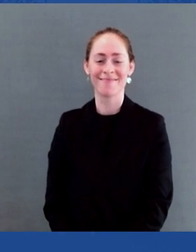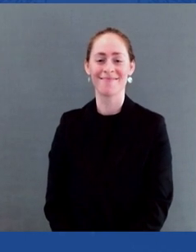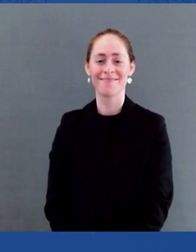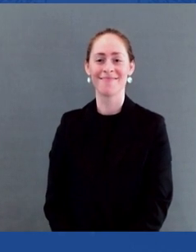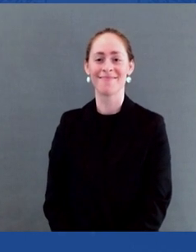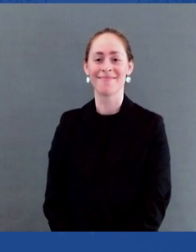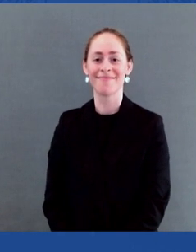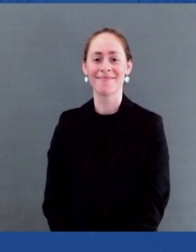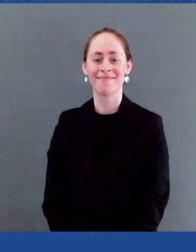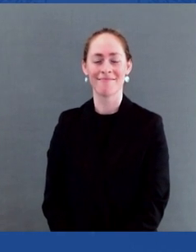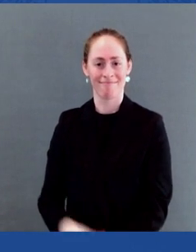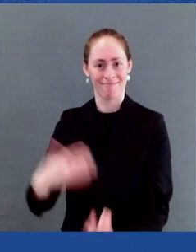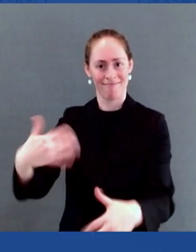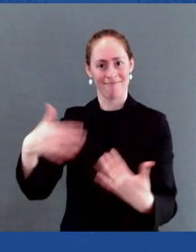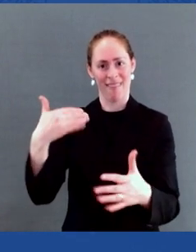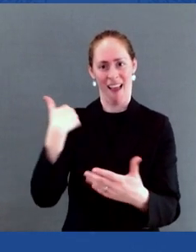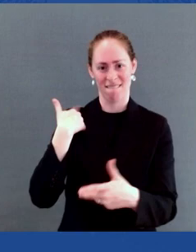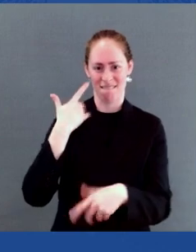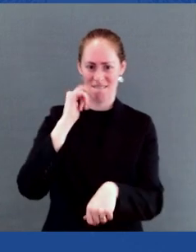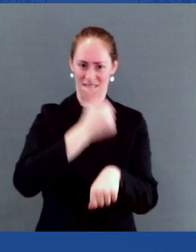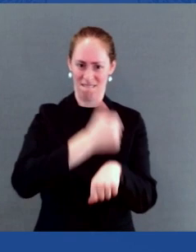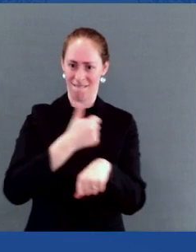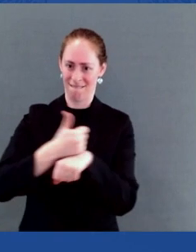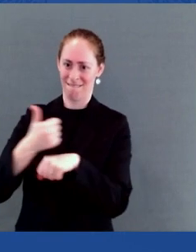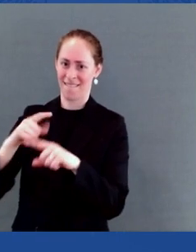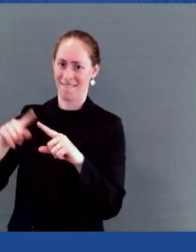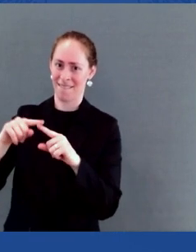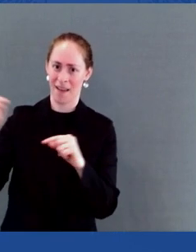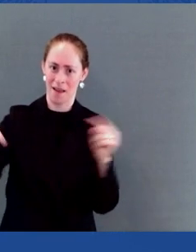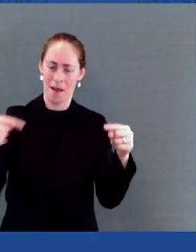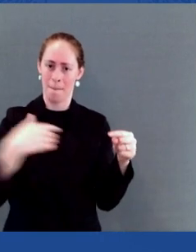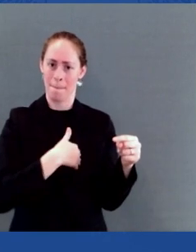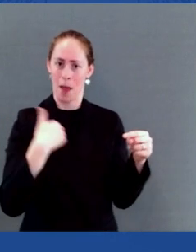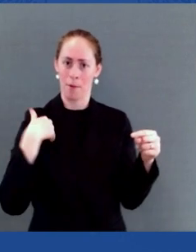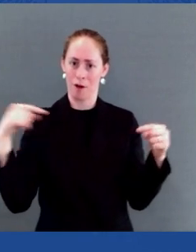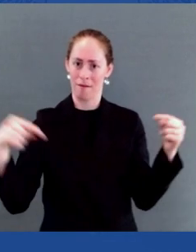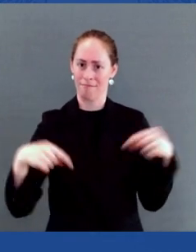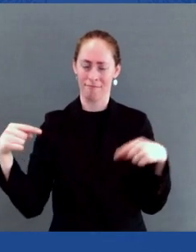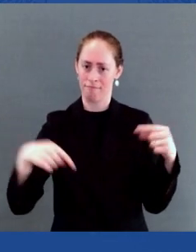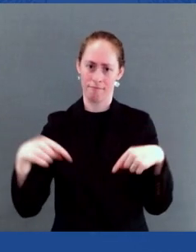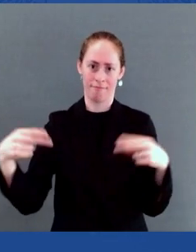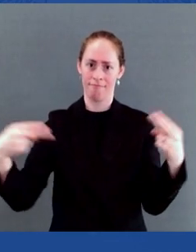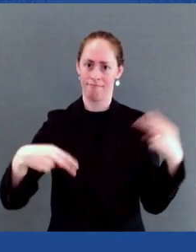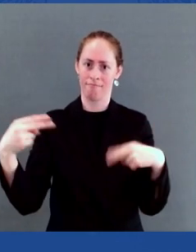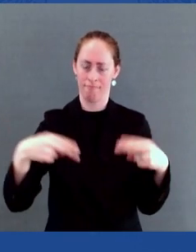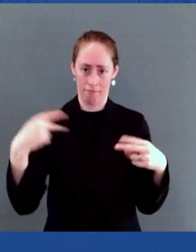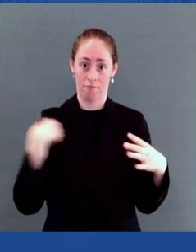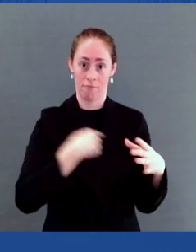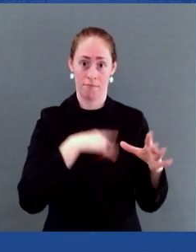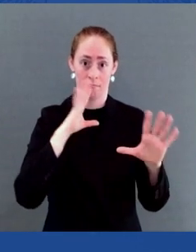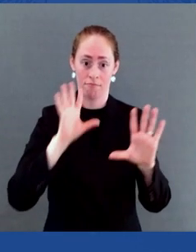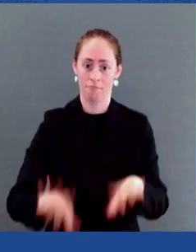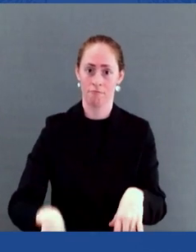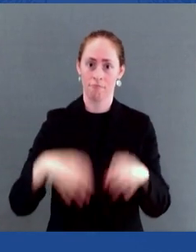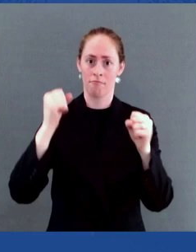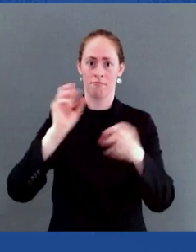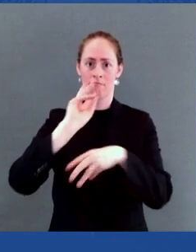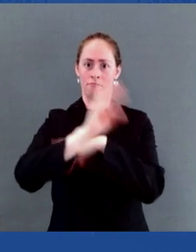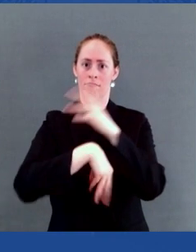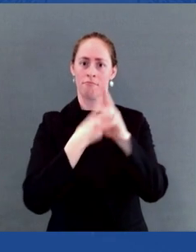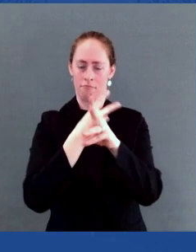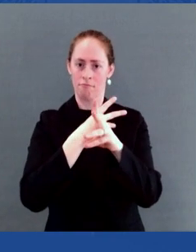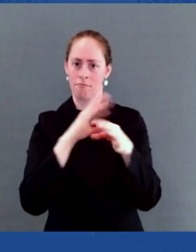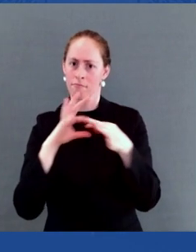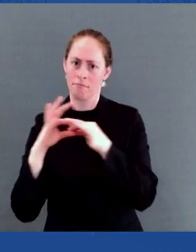And the United States is looking forward to hosting the Global Fund's seventh replenishment conference next year here. And so, thank you.